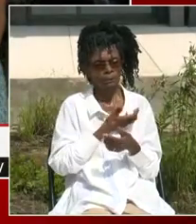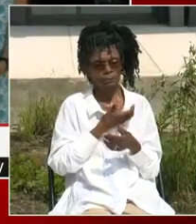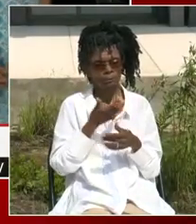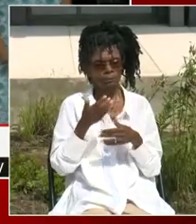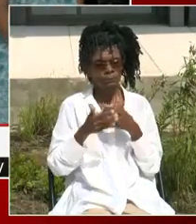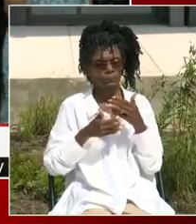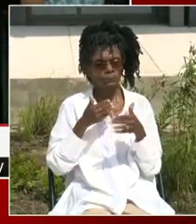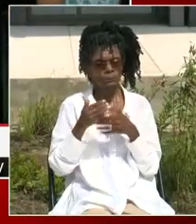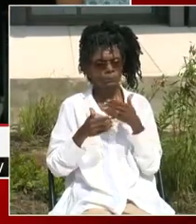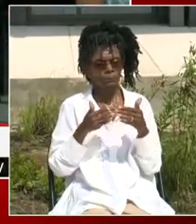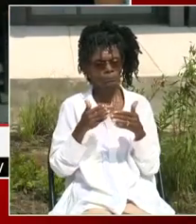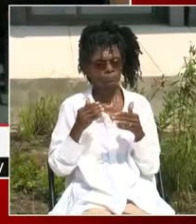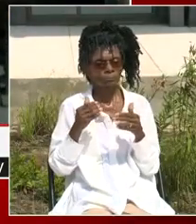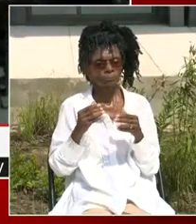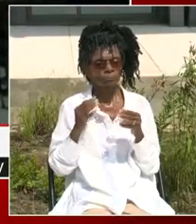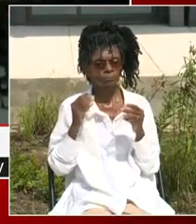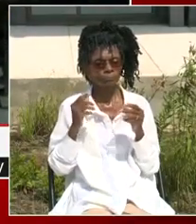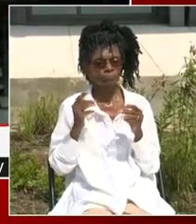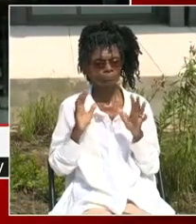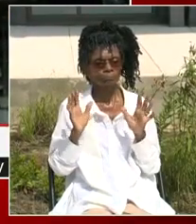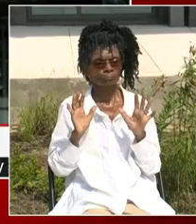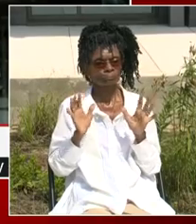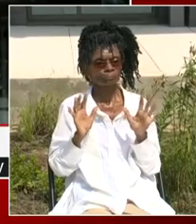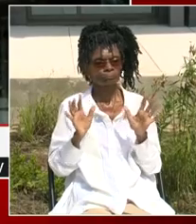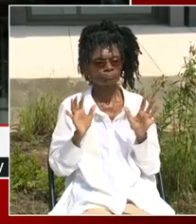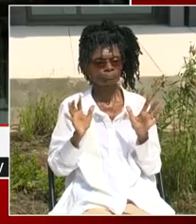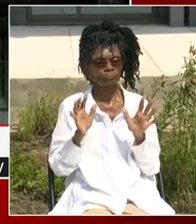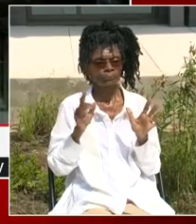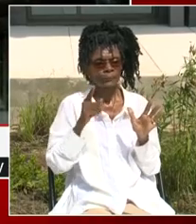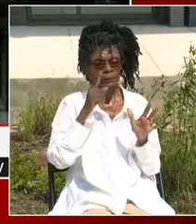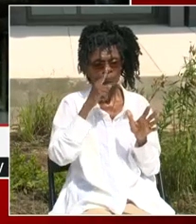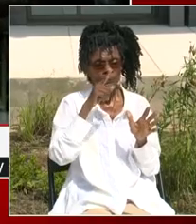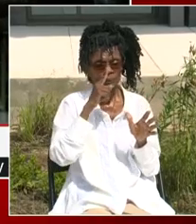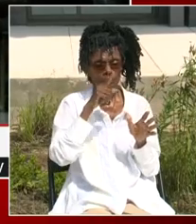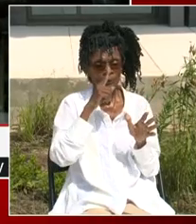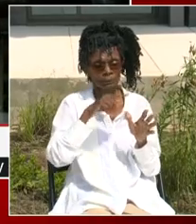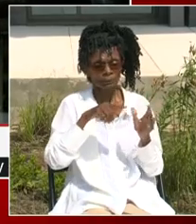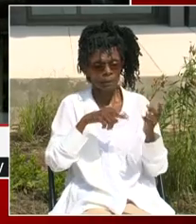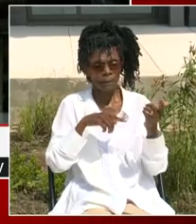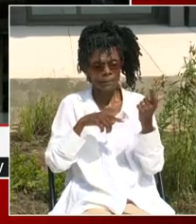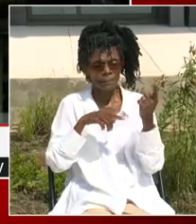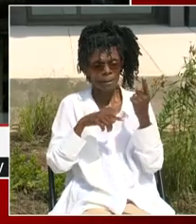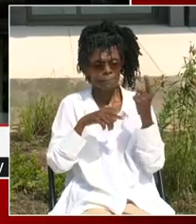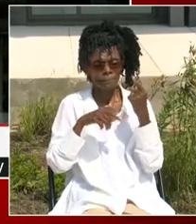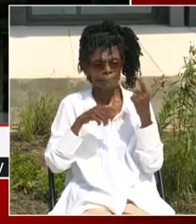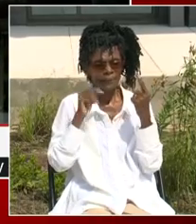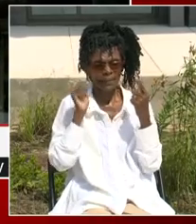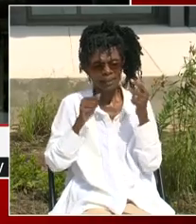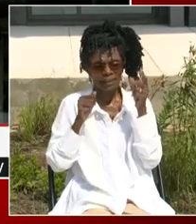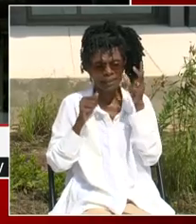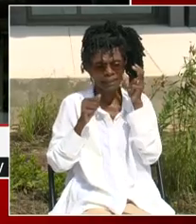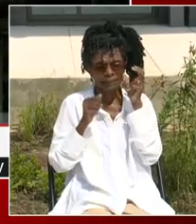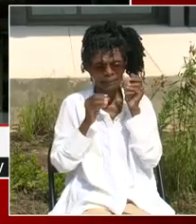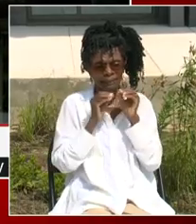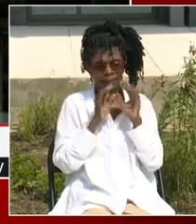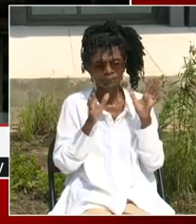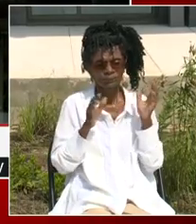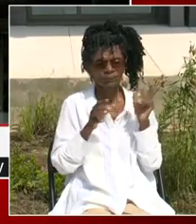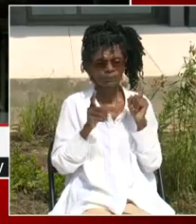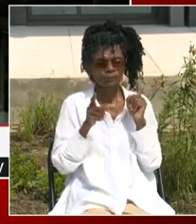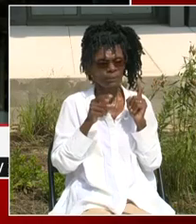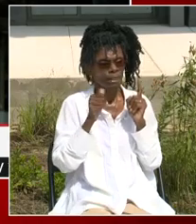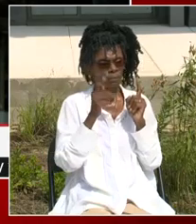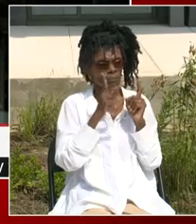in and out. So you could come up closer so I can hear you or... My question is in